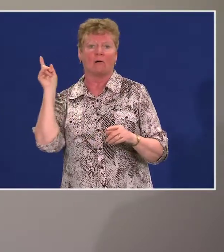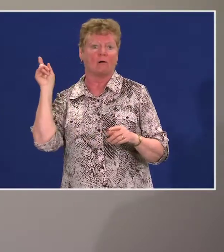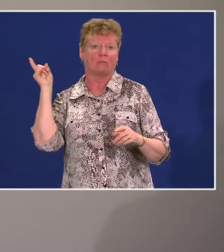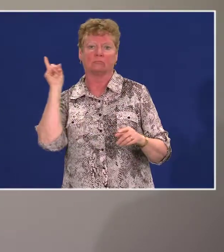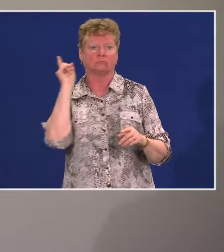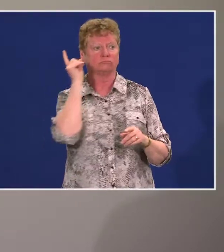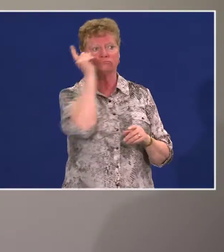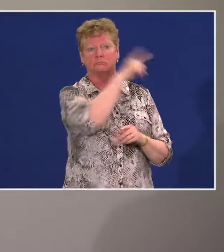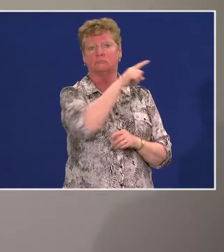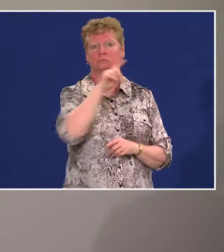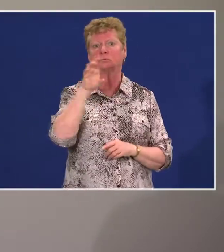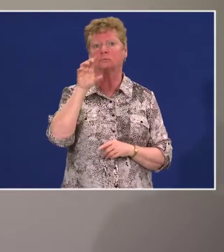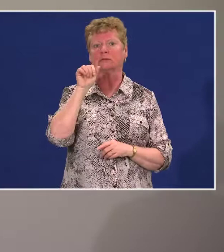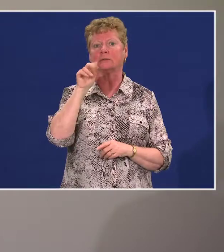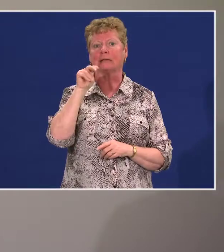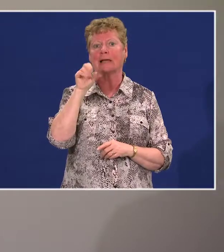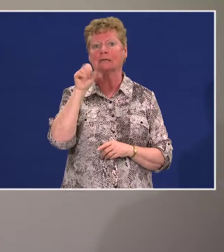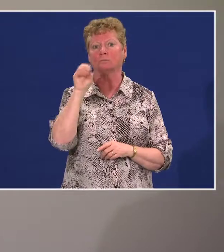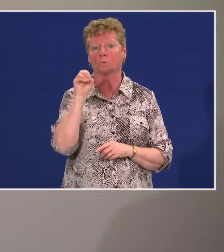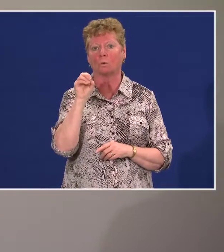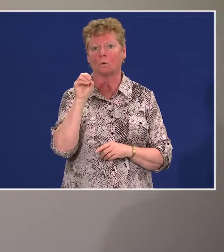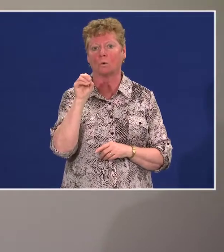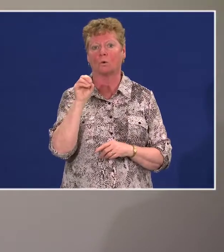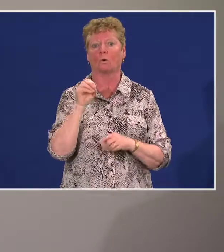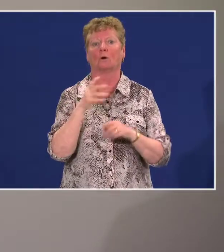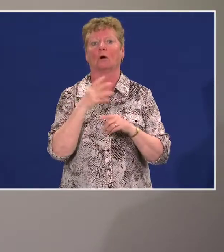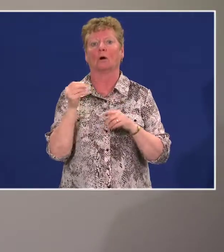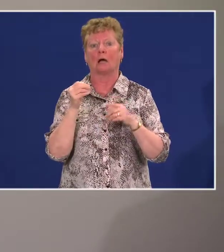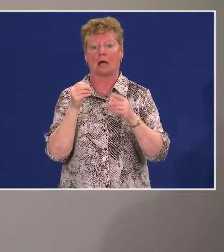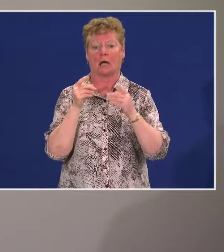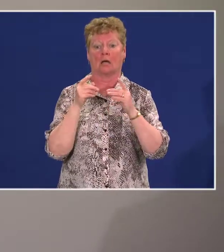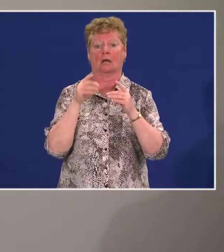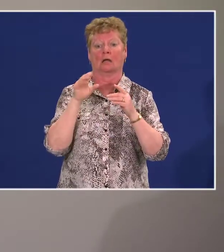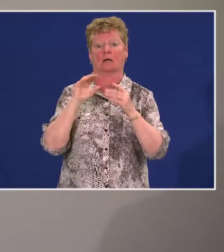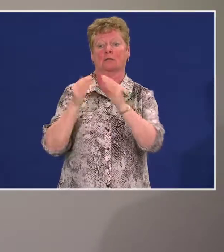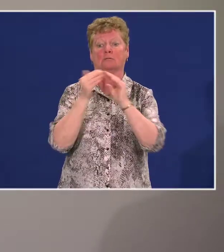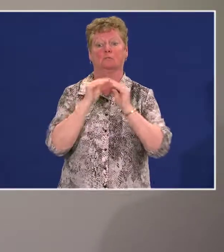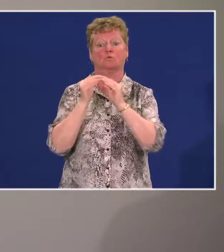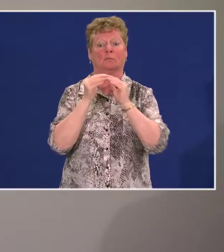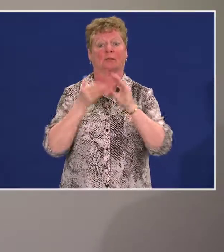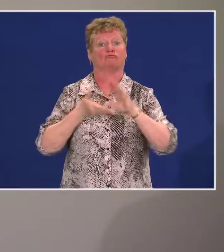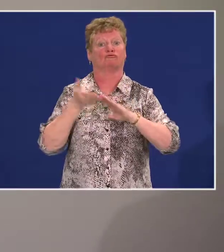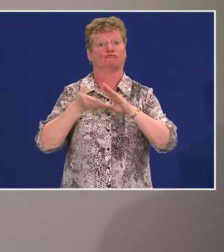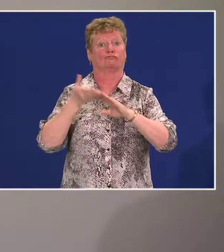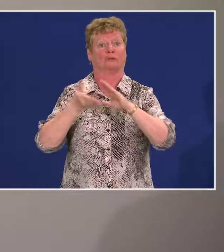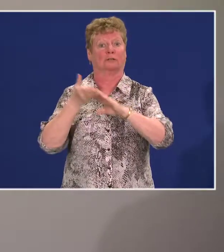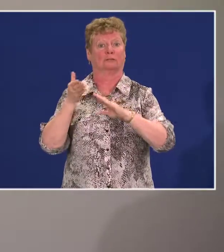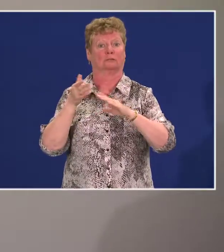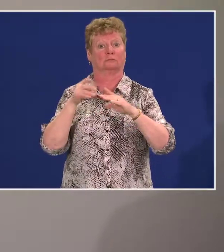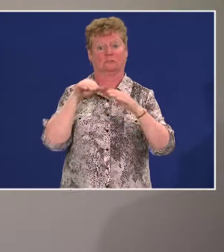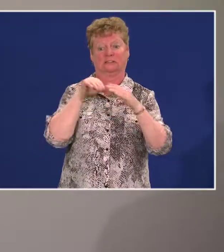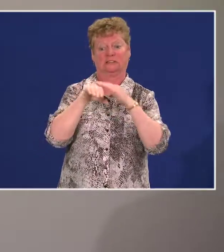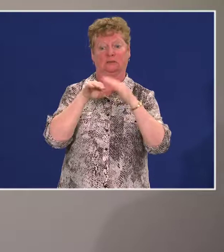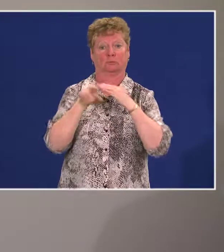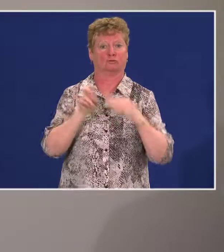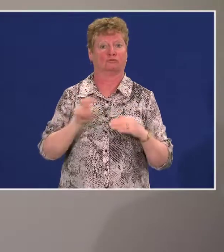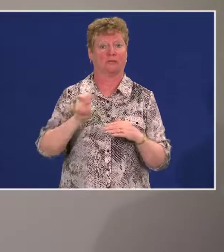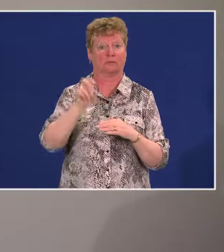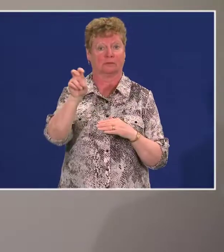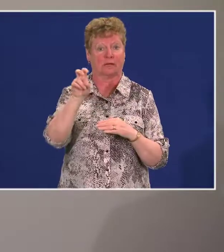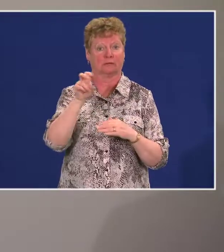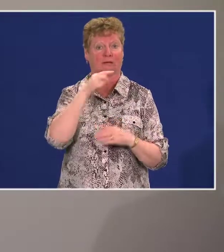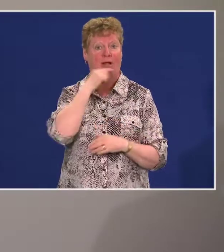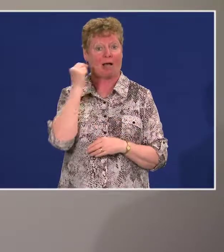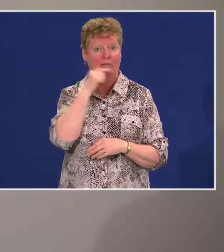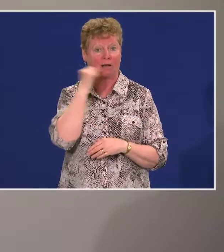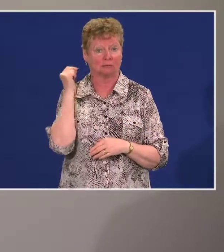Strait of Canso, and the municipally run systems of accessible transportation in